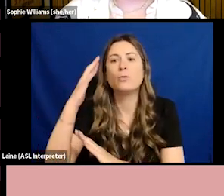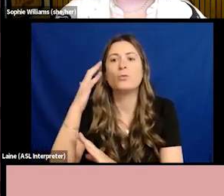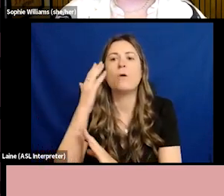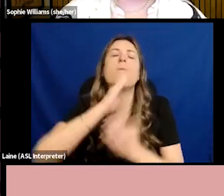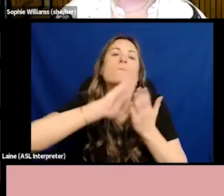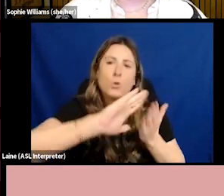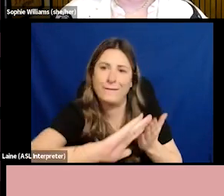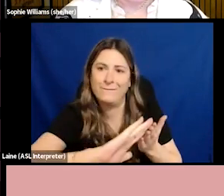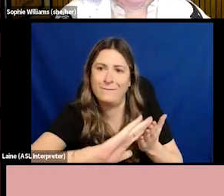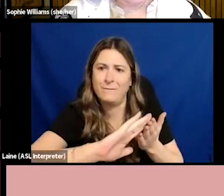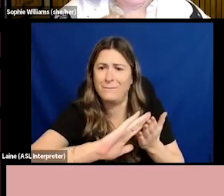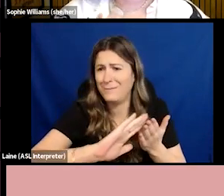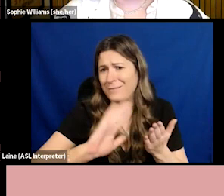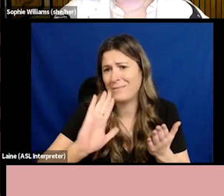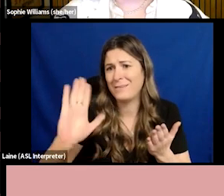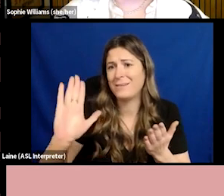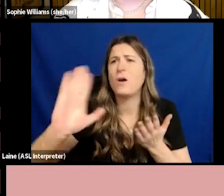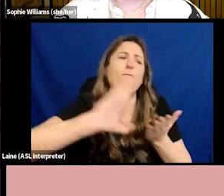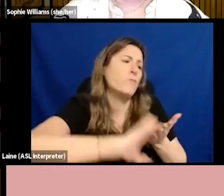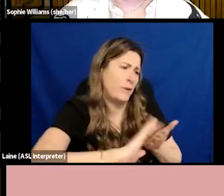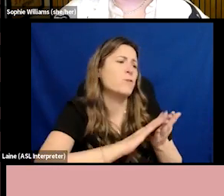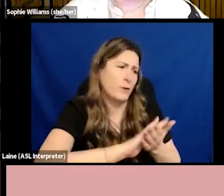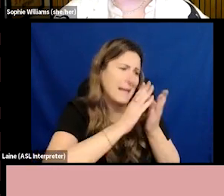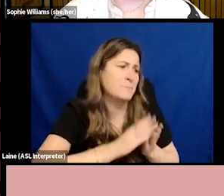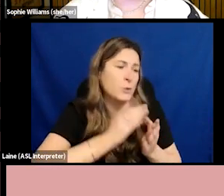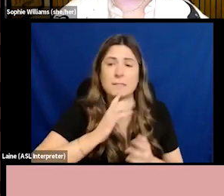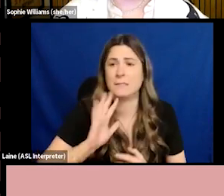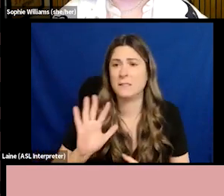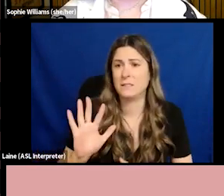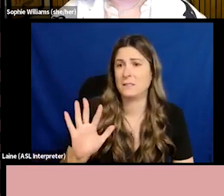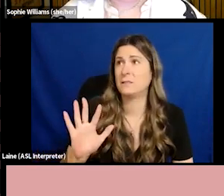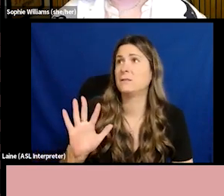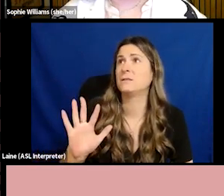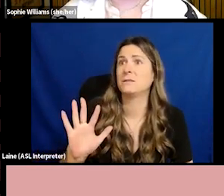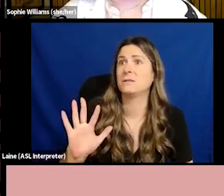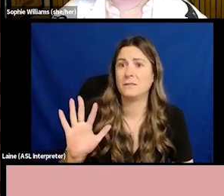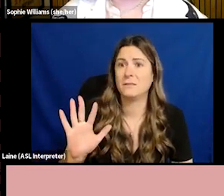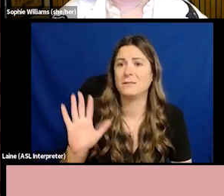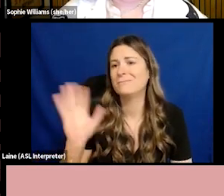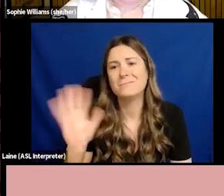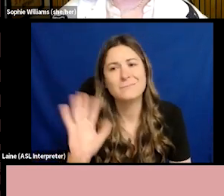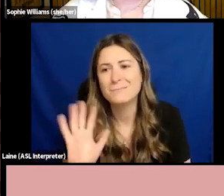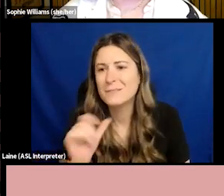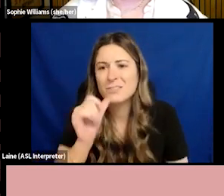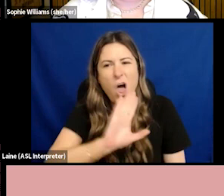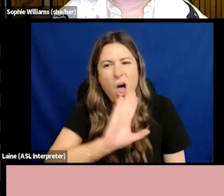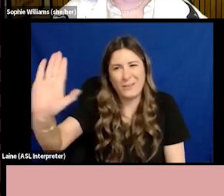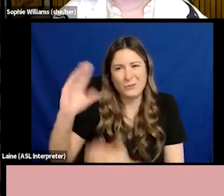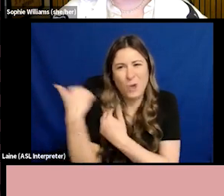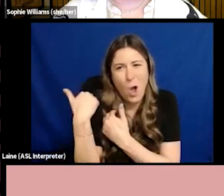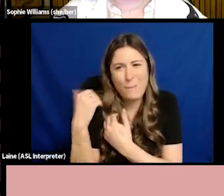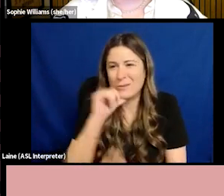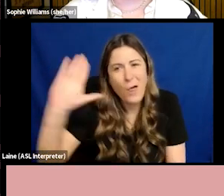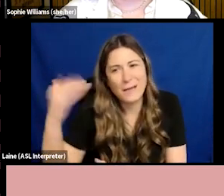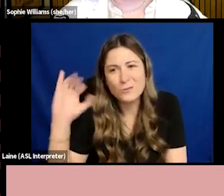about it. At the end of last year, I misgendered someone who I really care about. And I